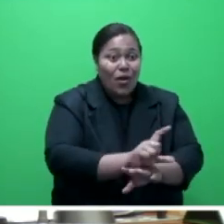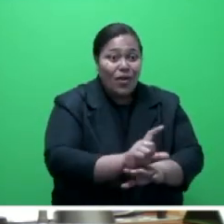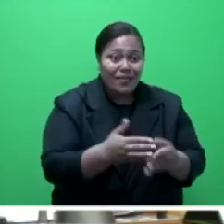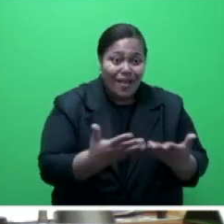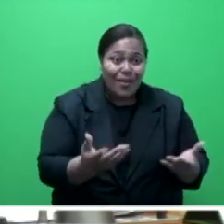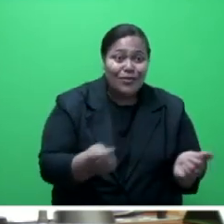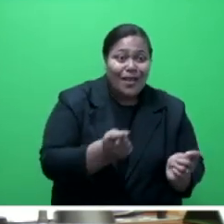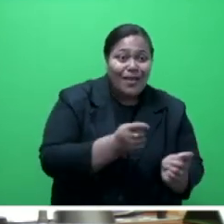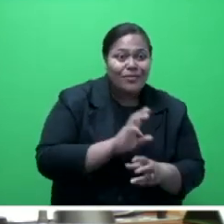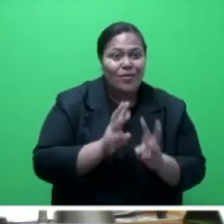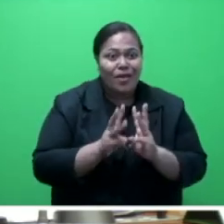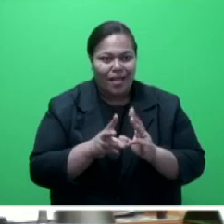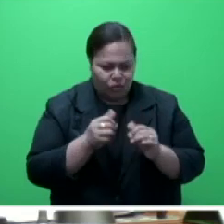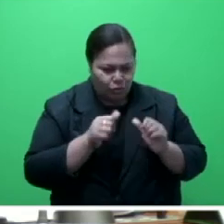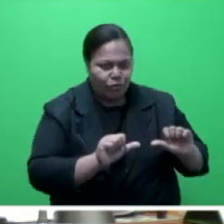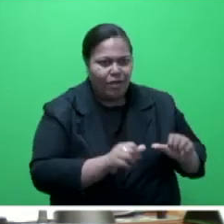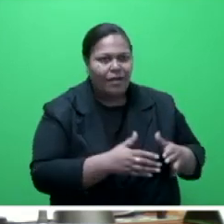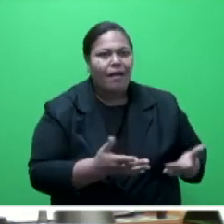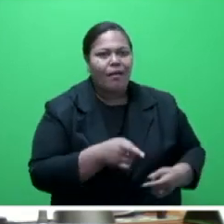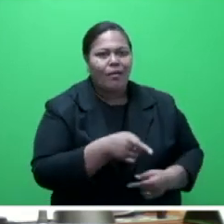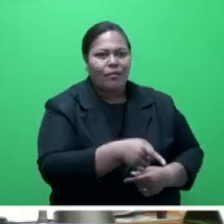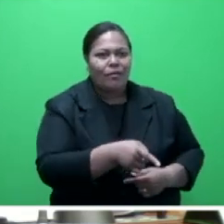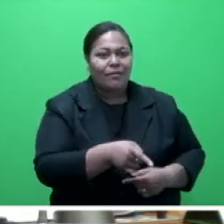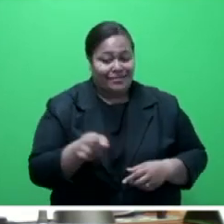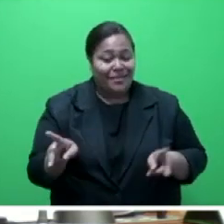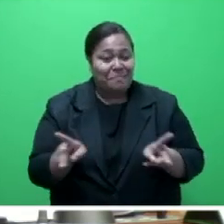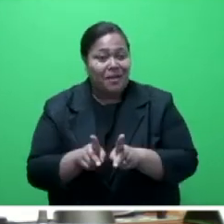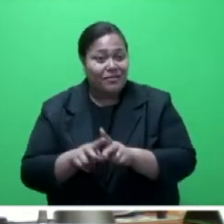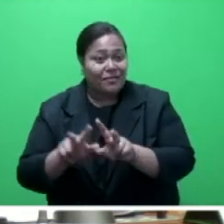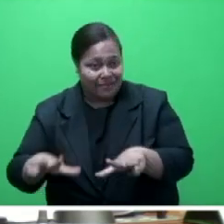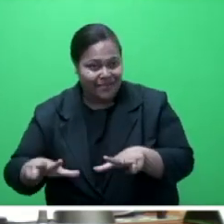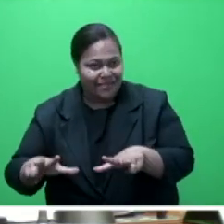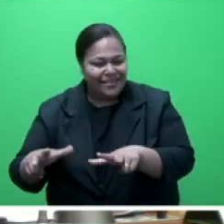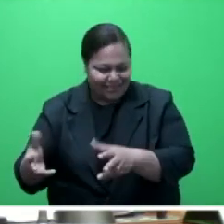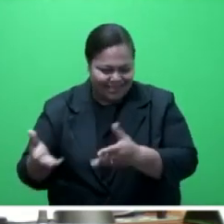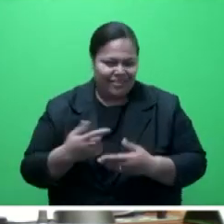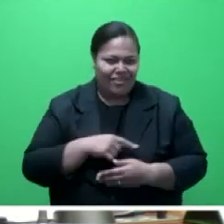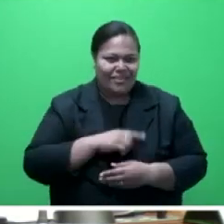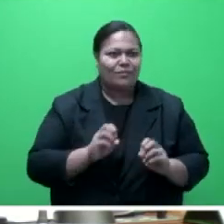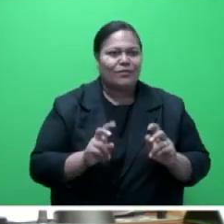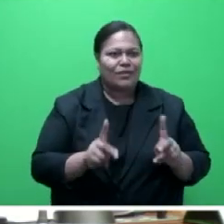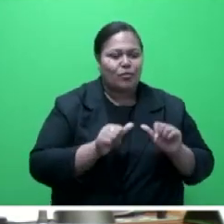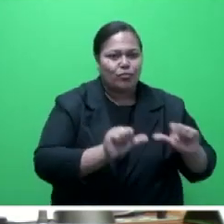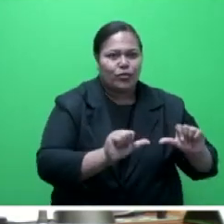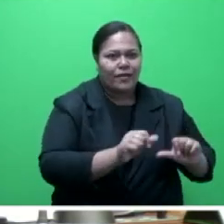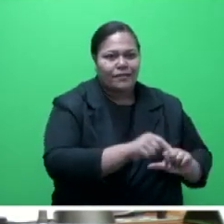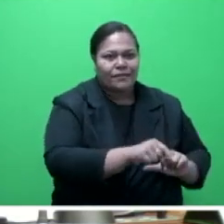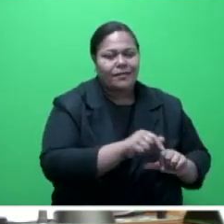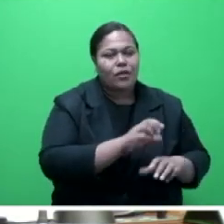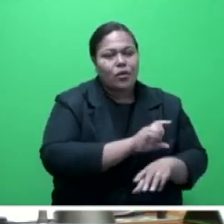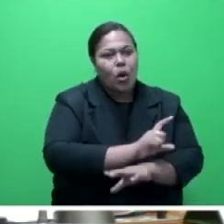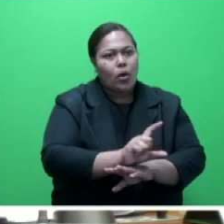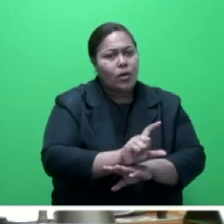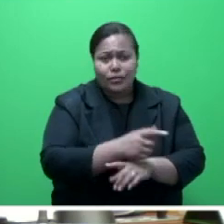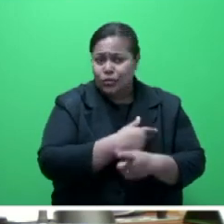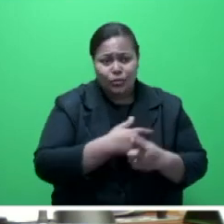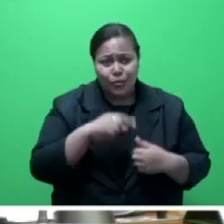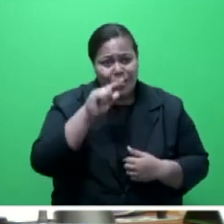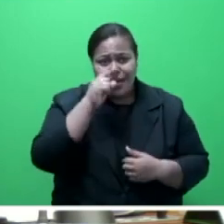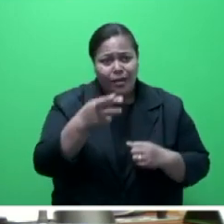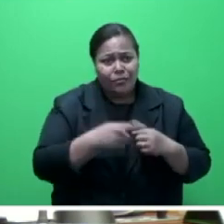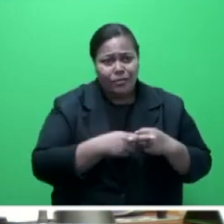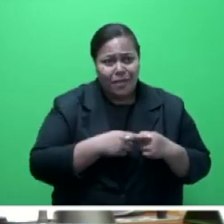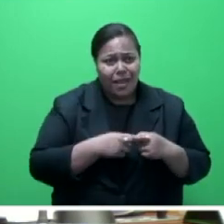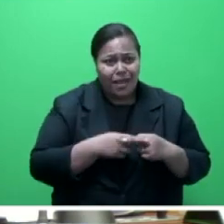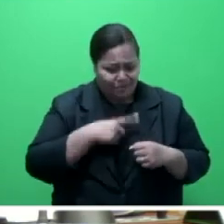necessary action is undertaken to protect them. Mr Speaker says it is evident that, and I quote, you can't fix what you can't